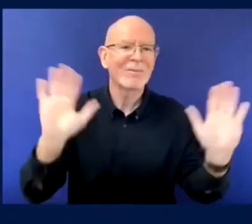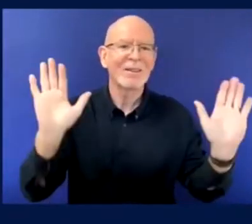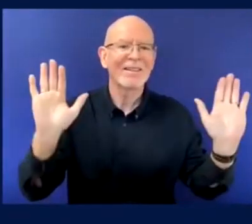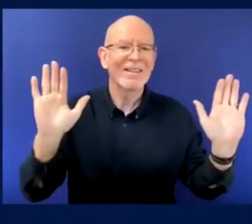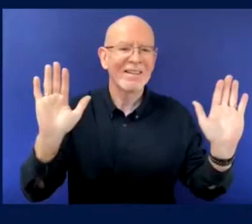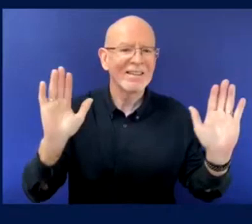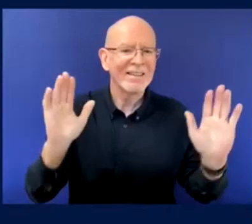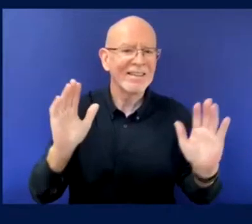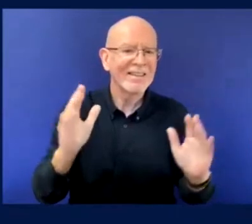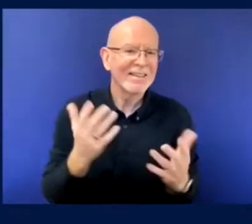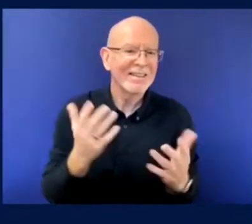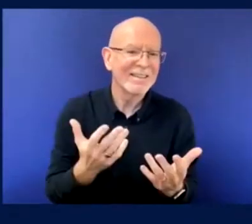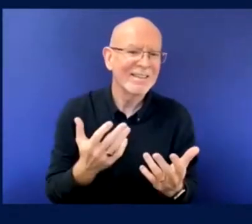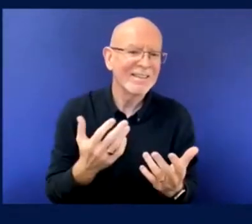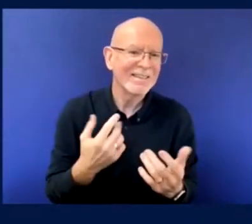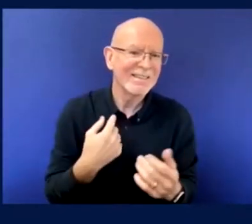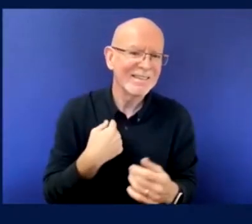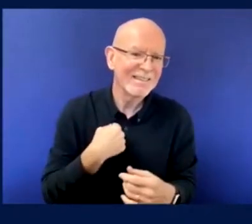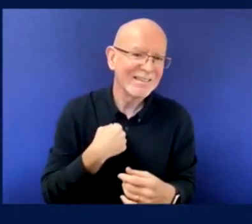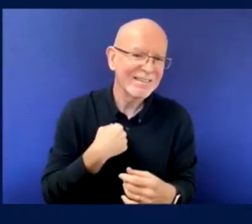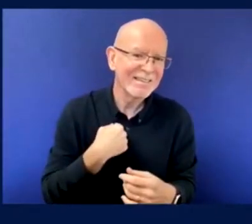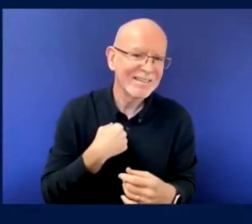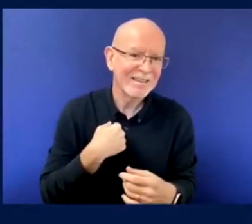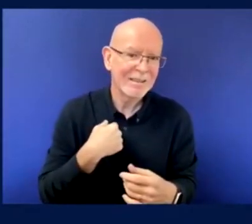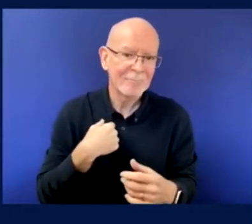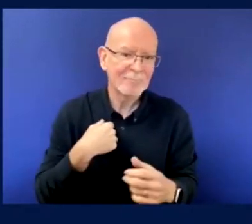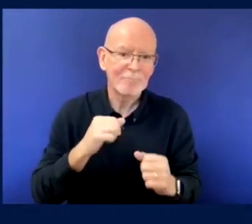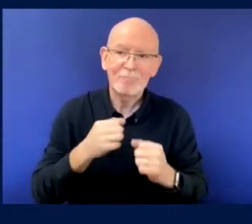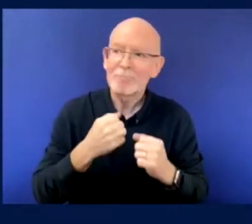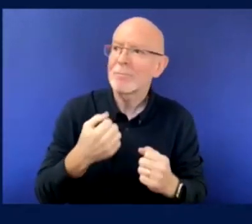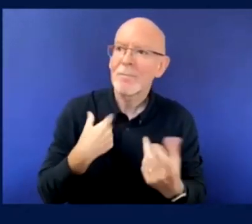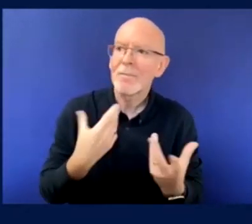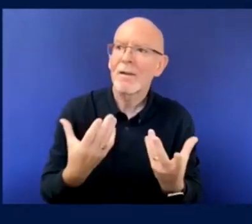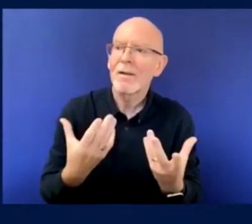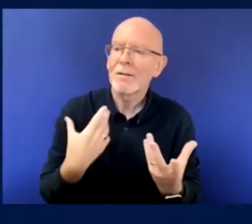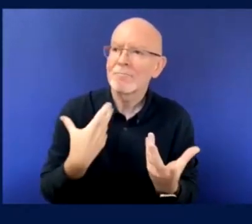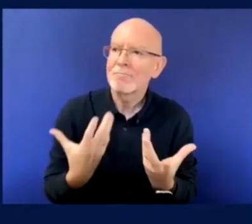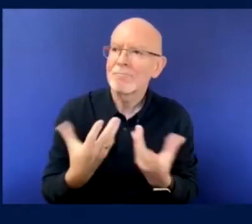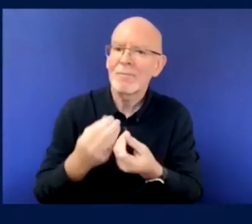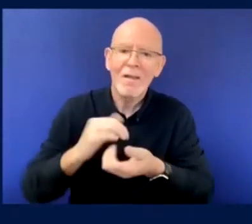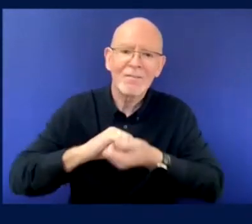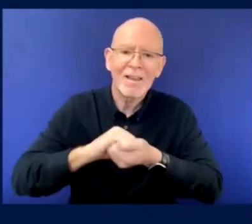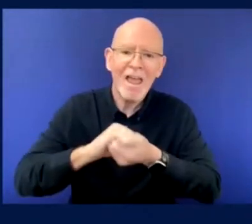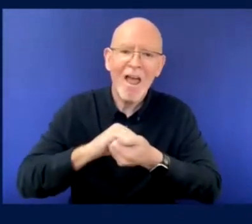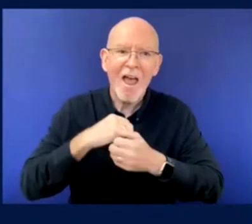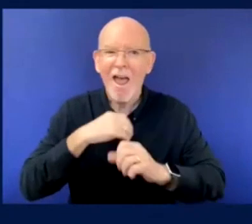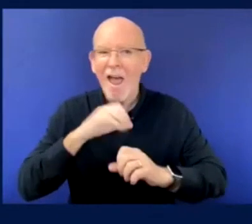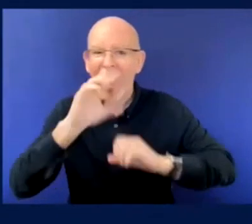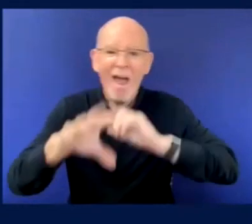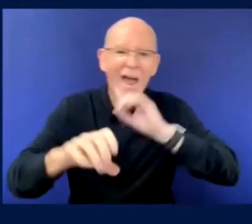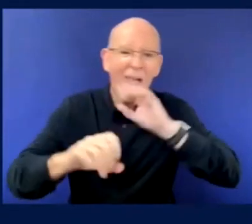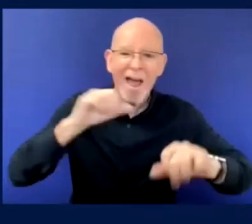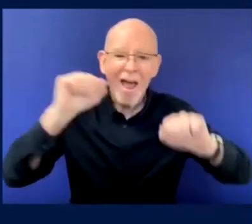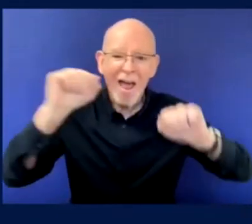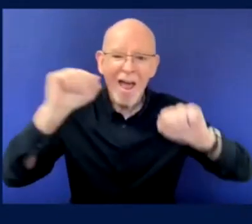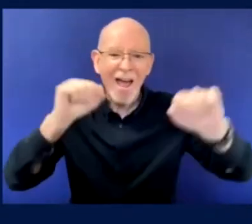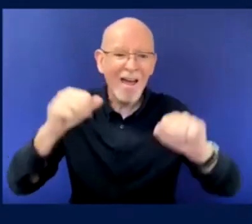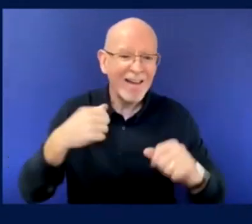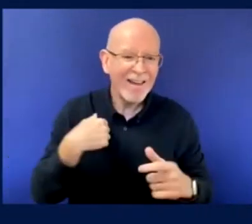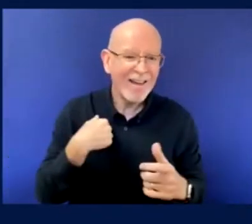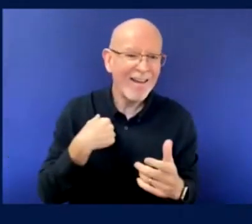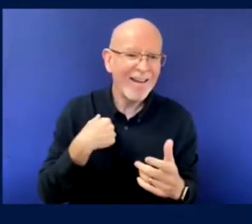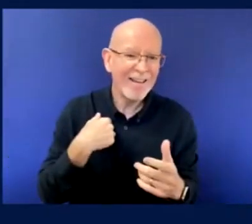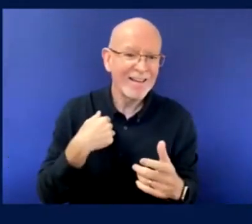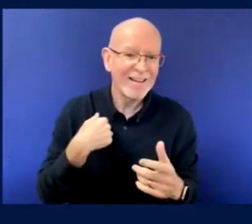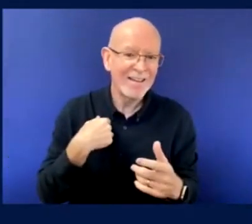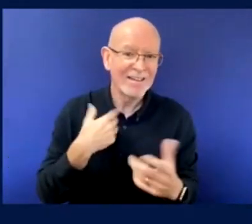that very point, what Ted said in his session is around, you know, as a wheelchair user, he would love to have